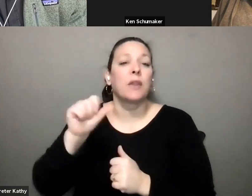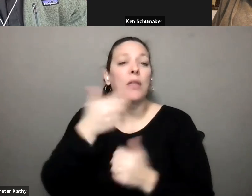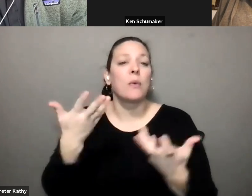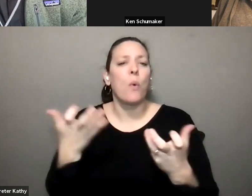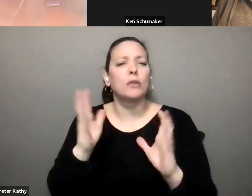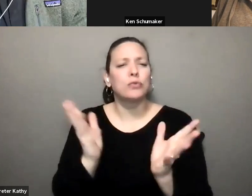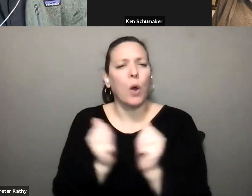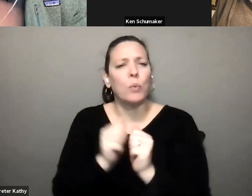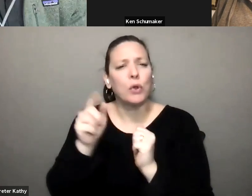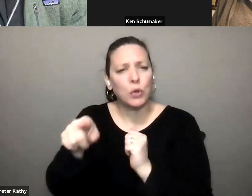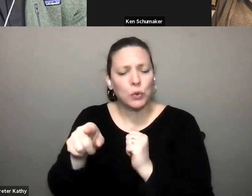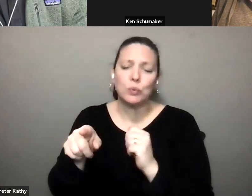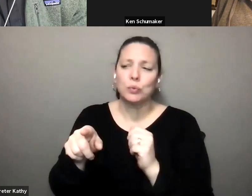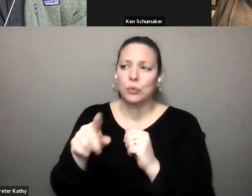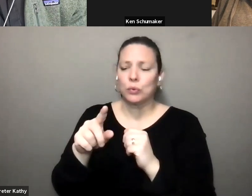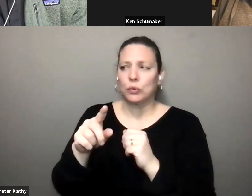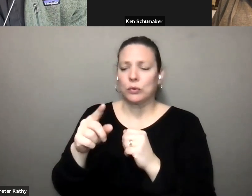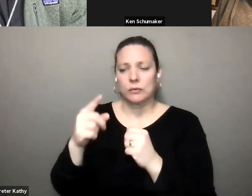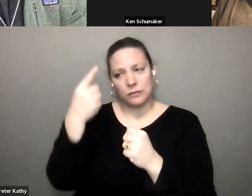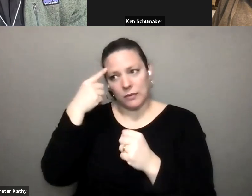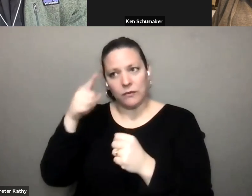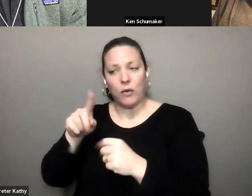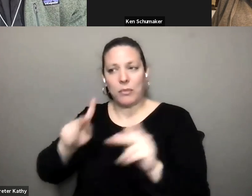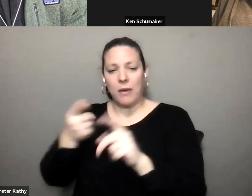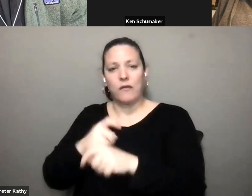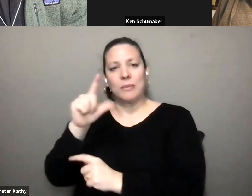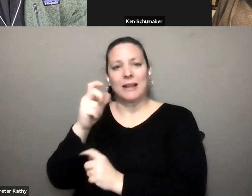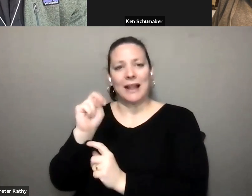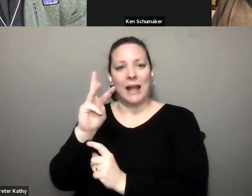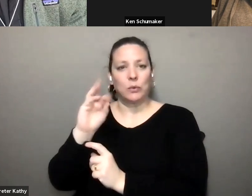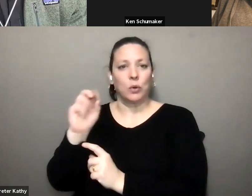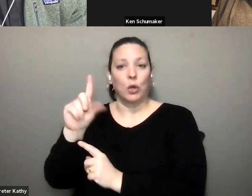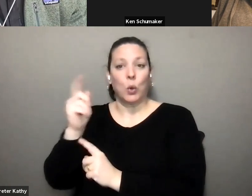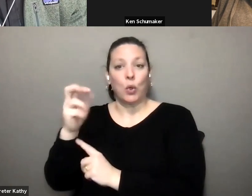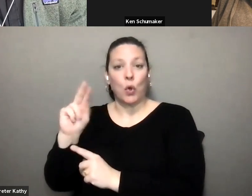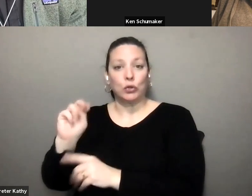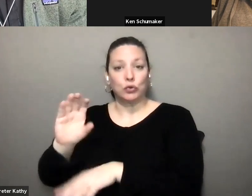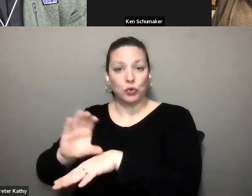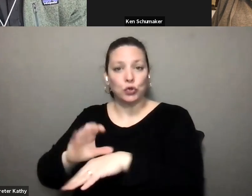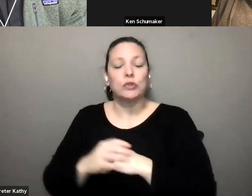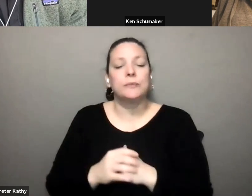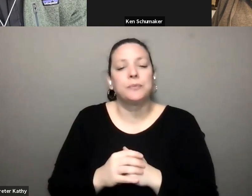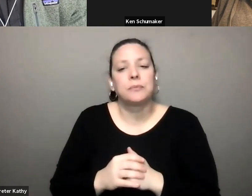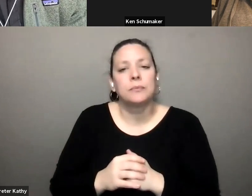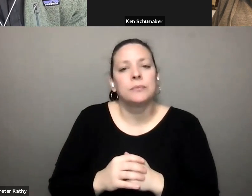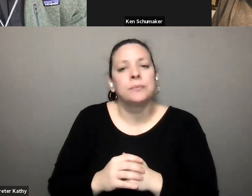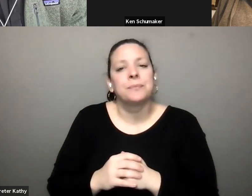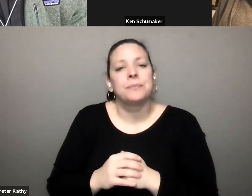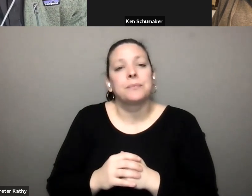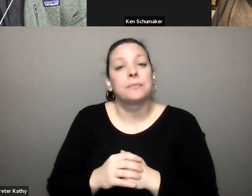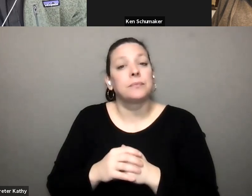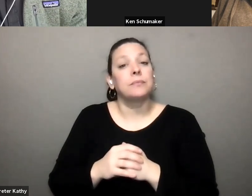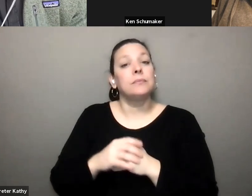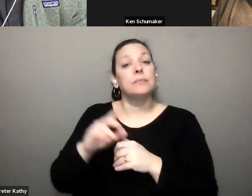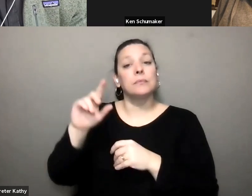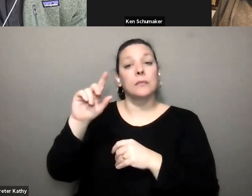you um from you know on behalf of the folks of glenwood different church is that when tarda